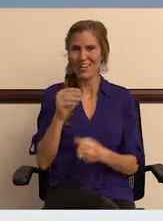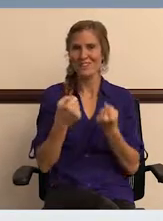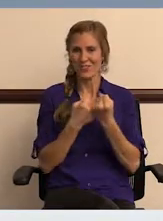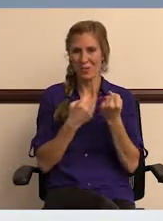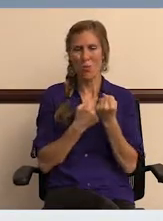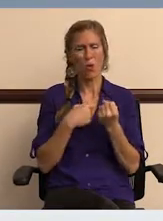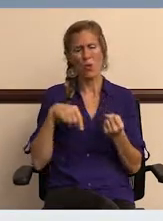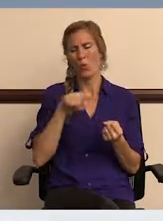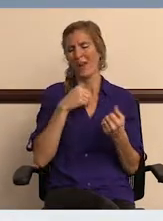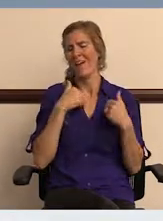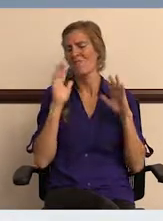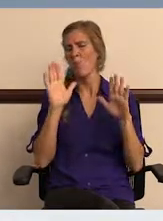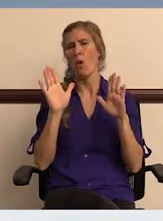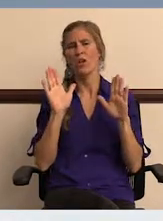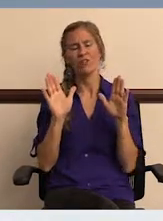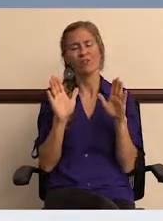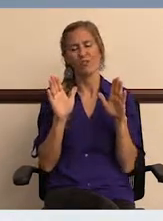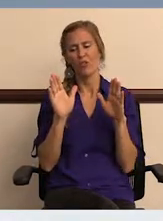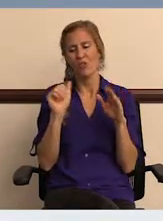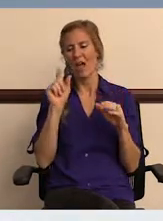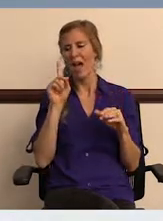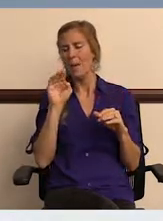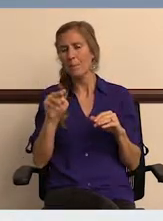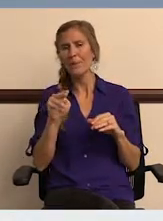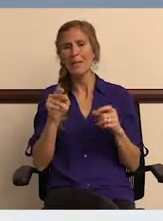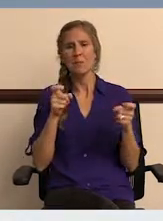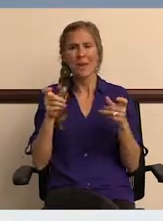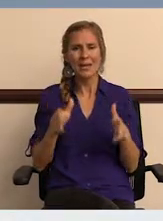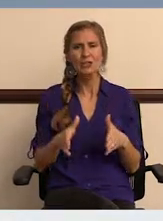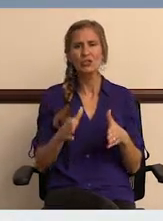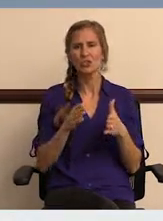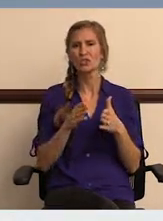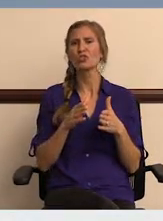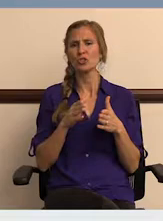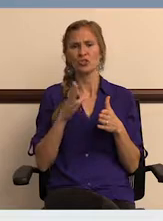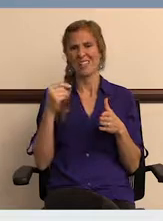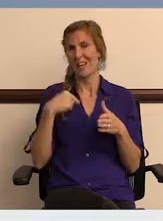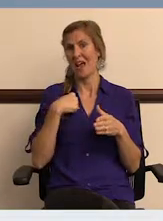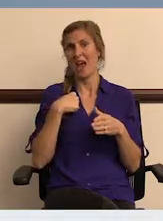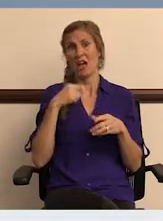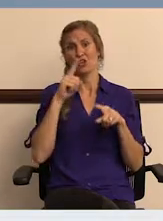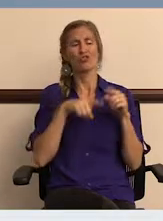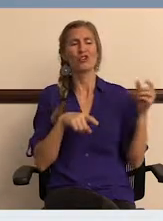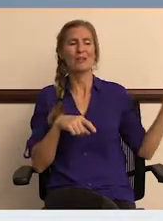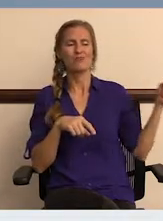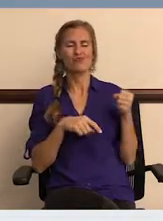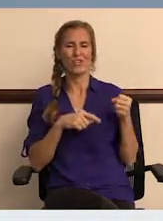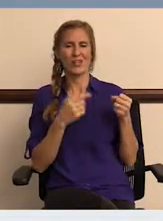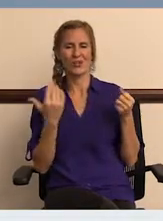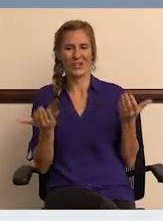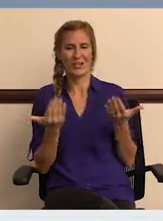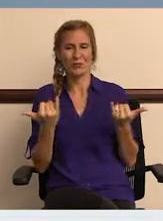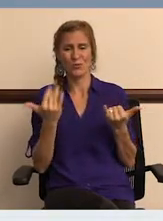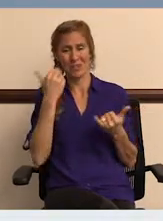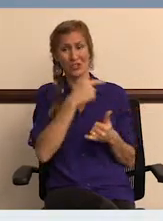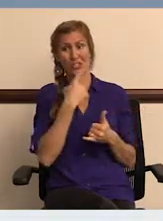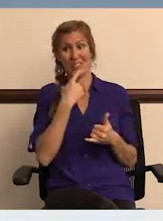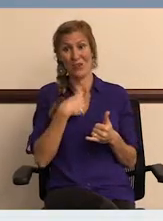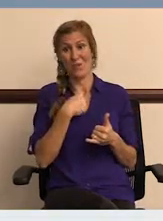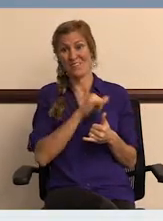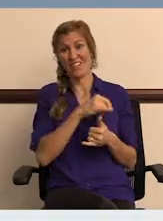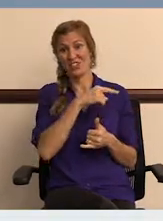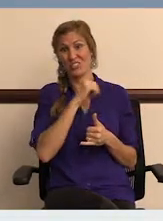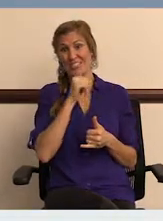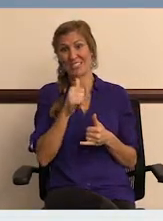support. So we have a wonderful admin manager, Soraya Zapata, and I could not bring her in here today because